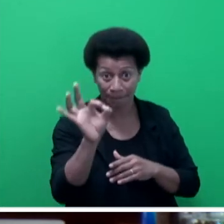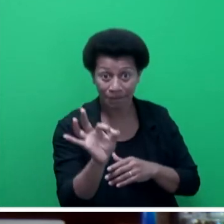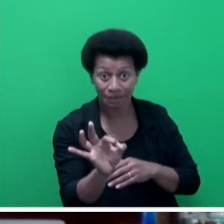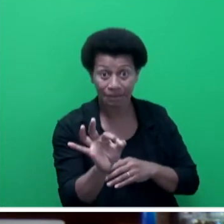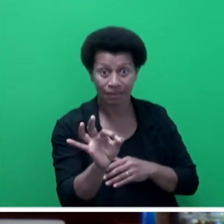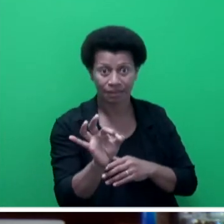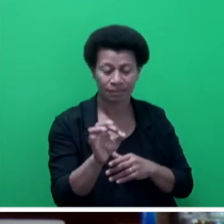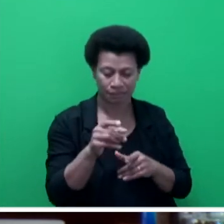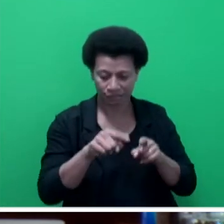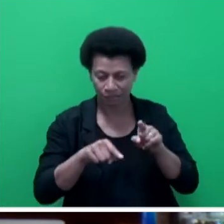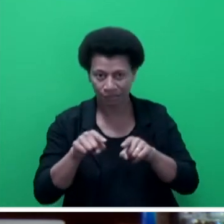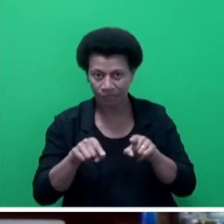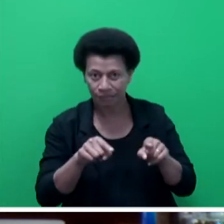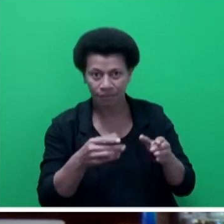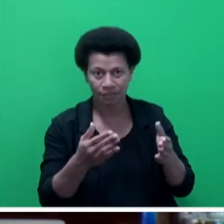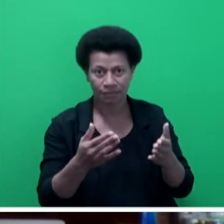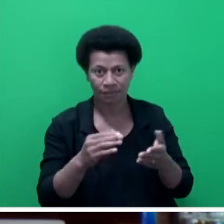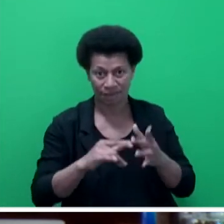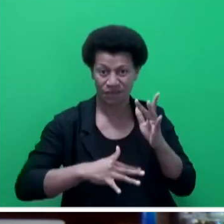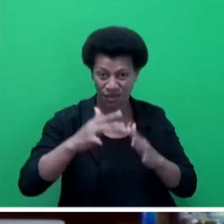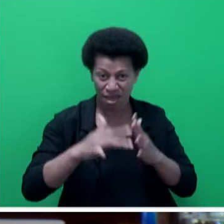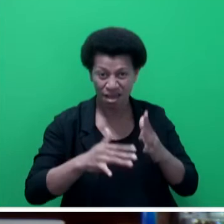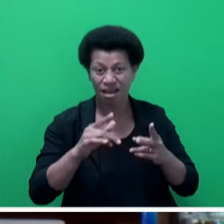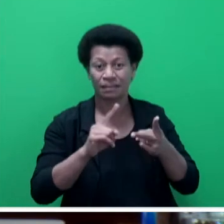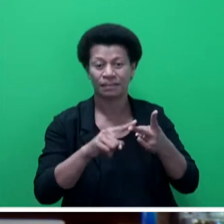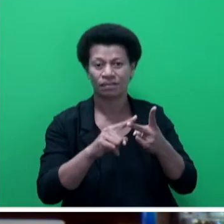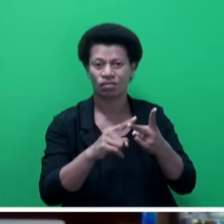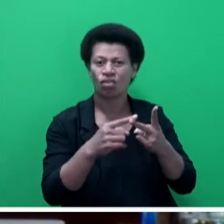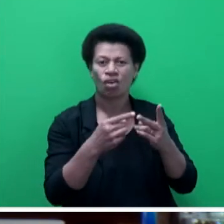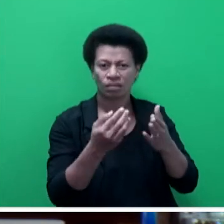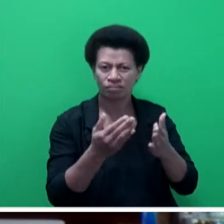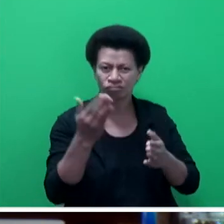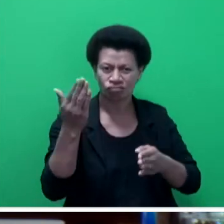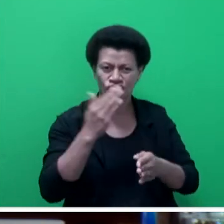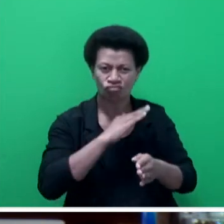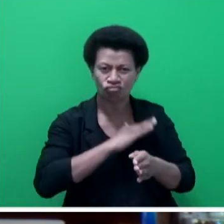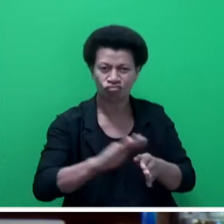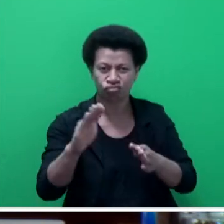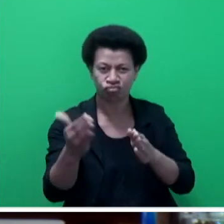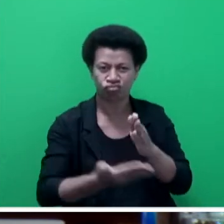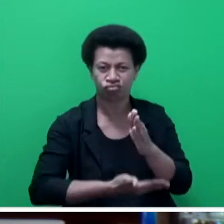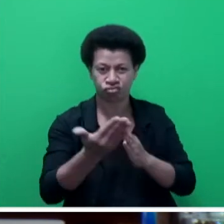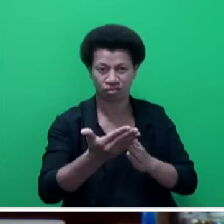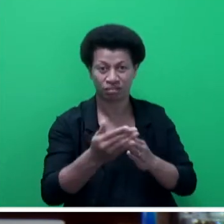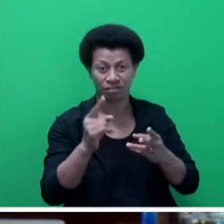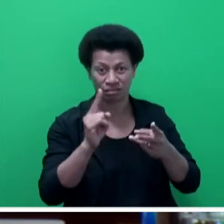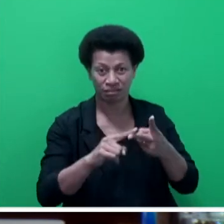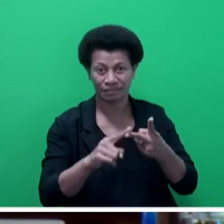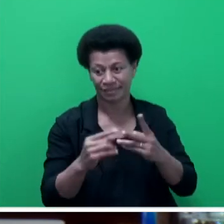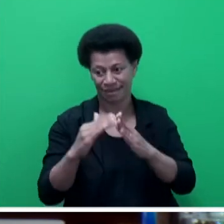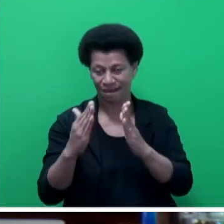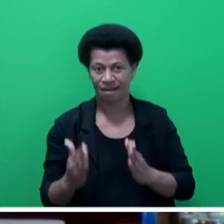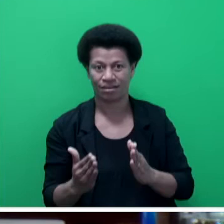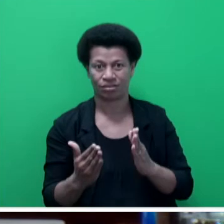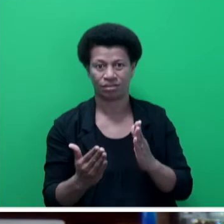variety of fire-related emergencies such as sugarcane building or vehicle-related fire. Mr Speaker, sir,